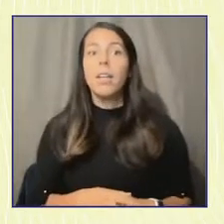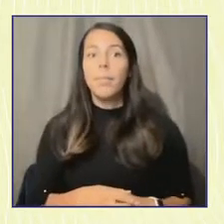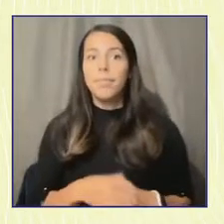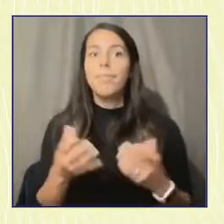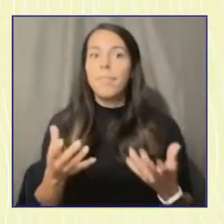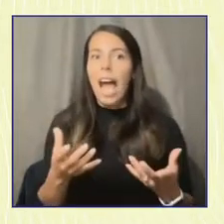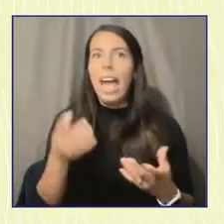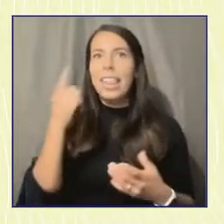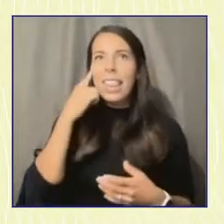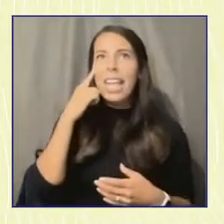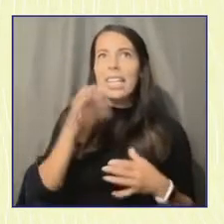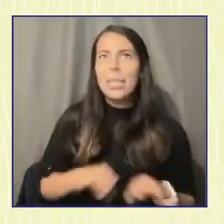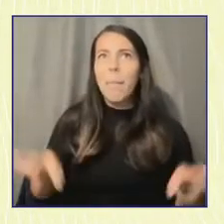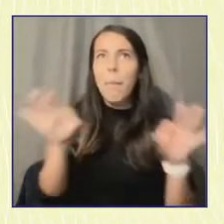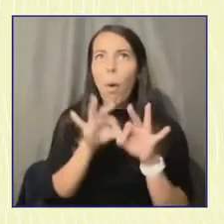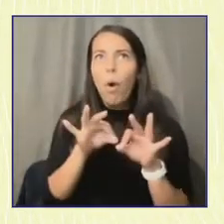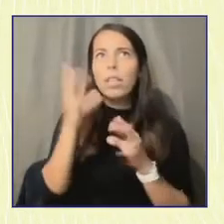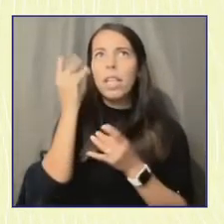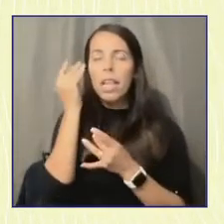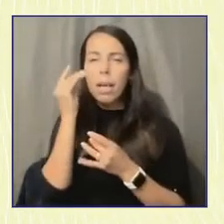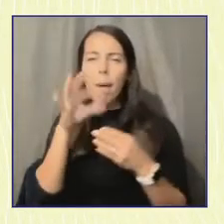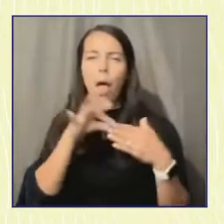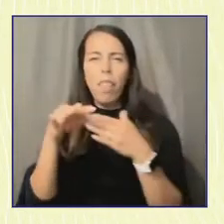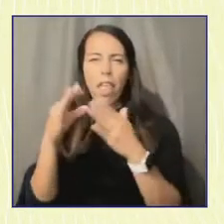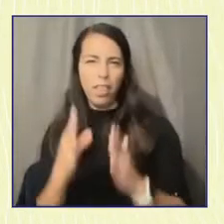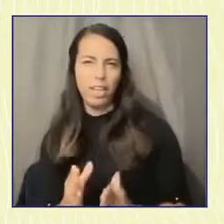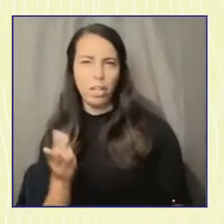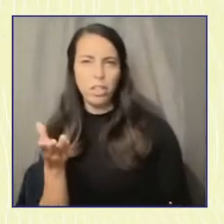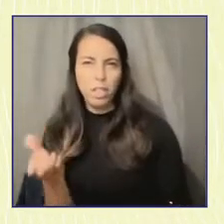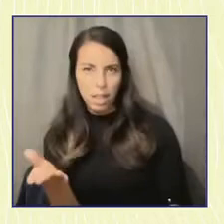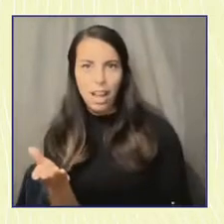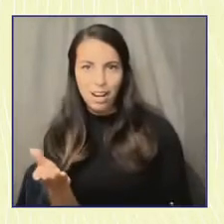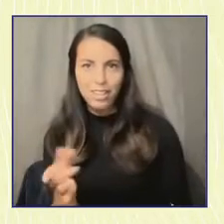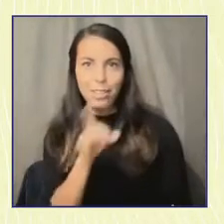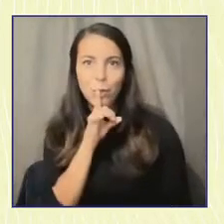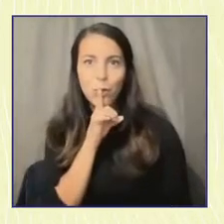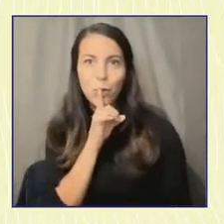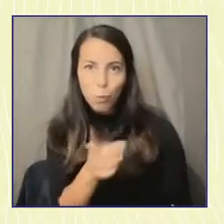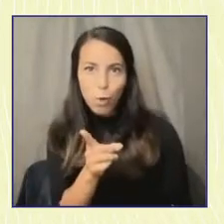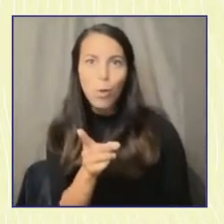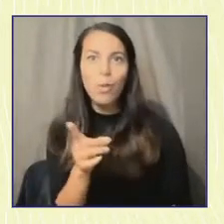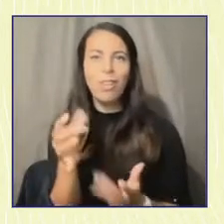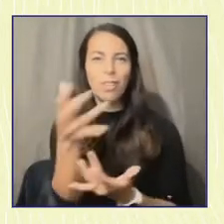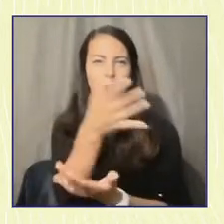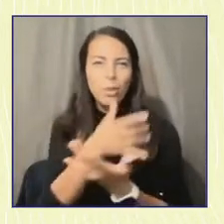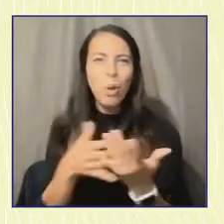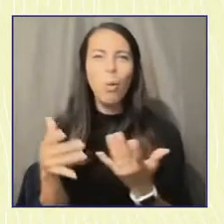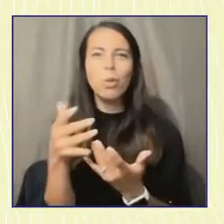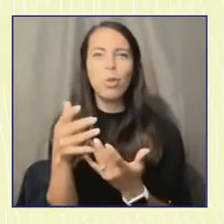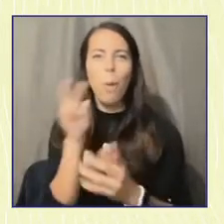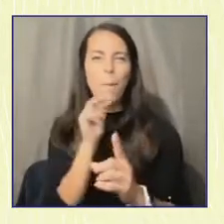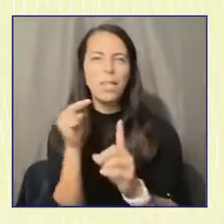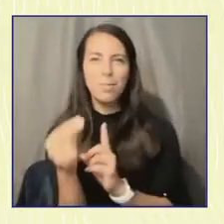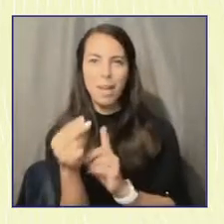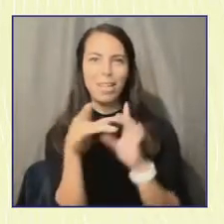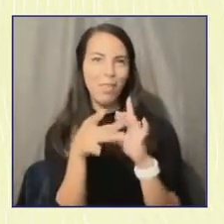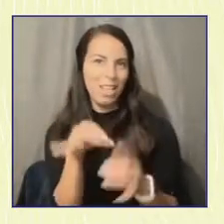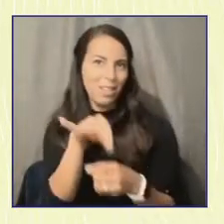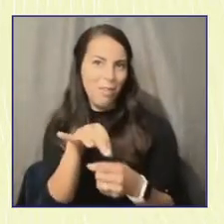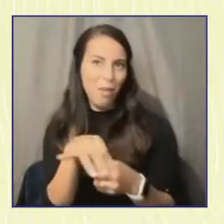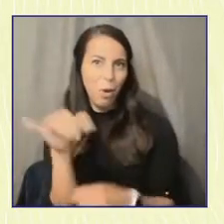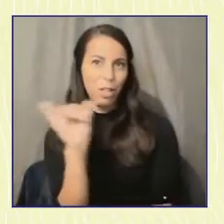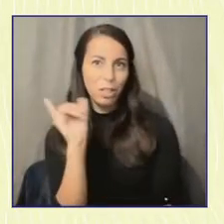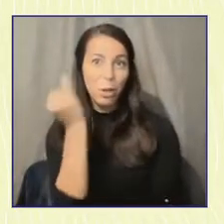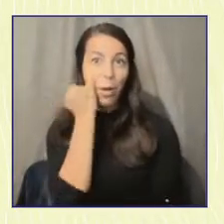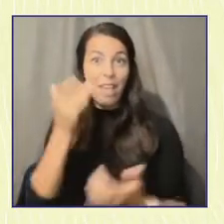of these stakeholders, because it's so true that there is this social aspect of voting and that when young people hear from other young people